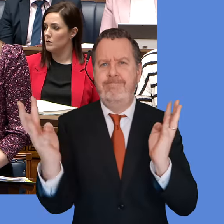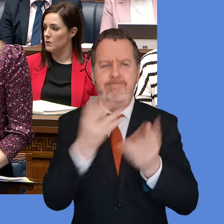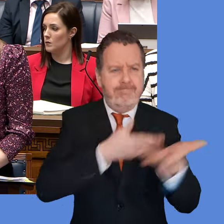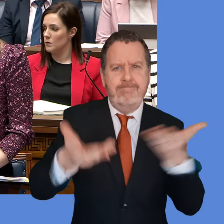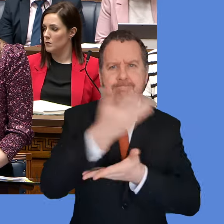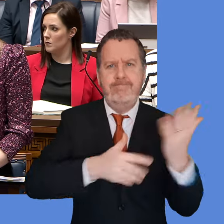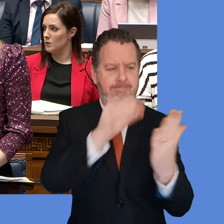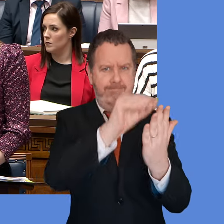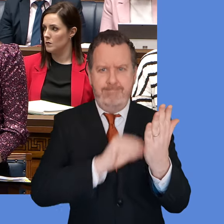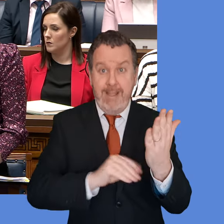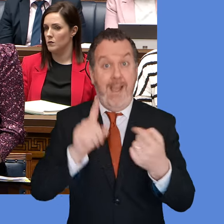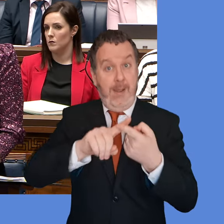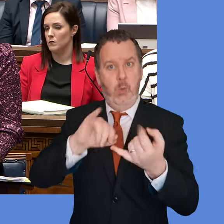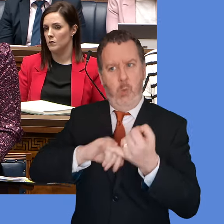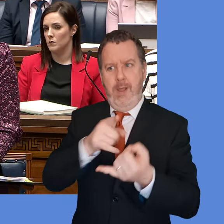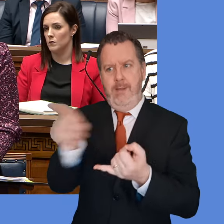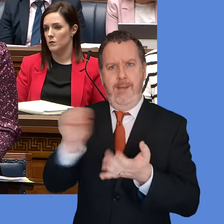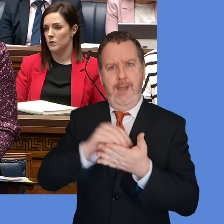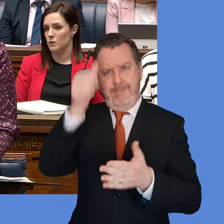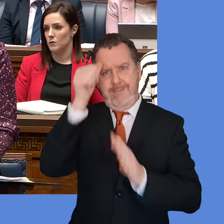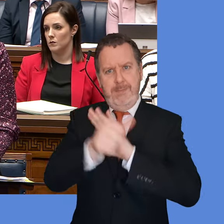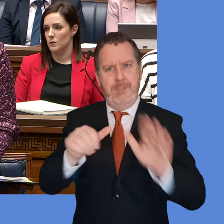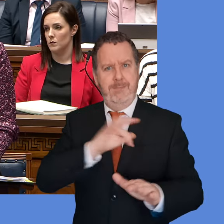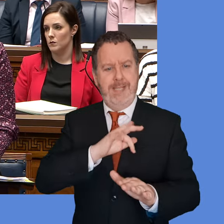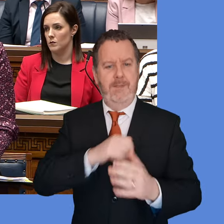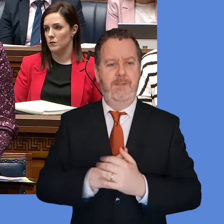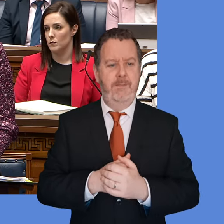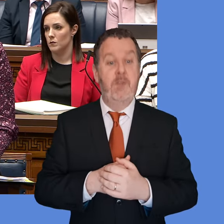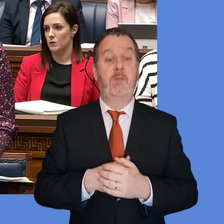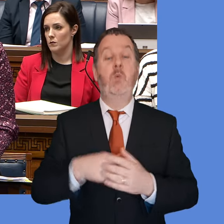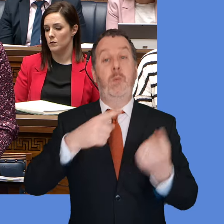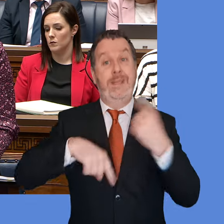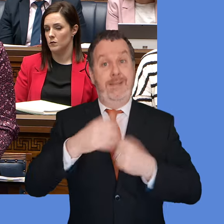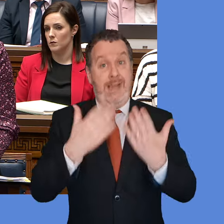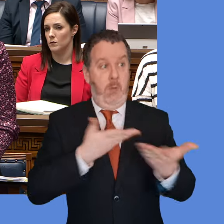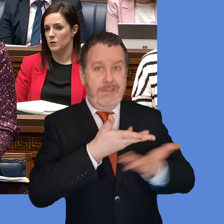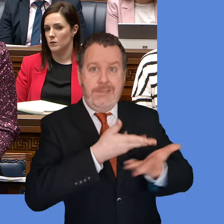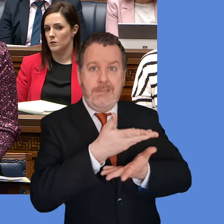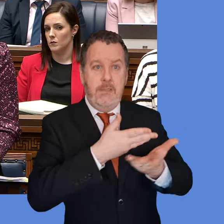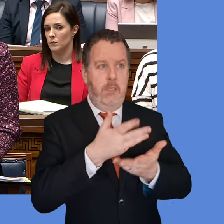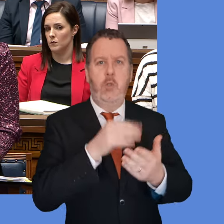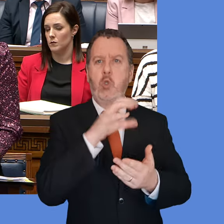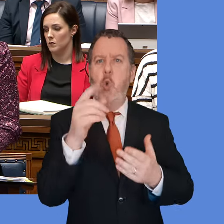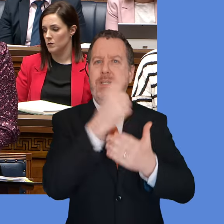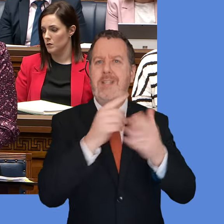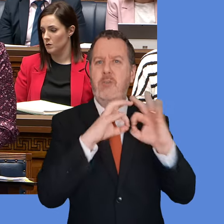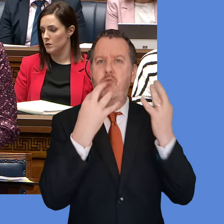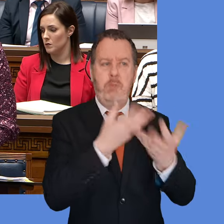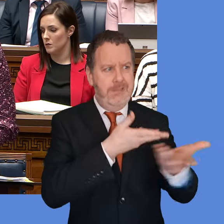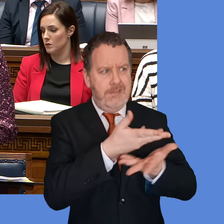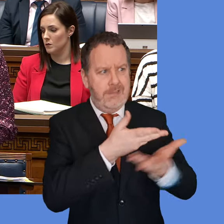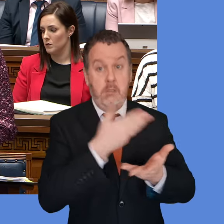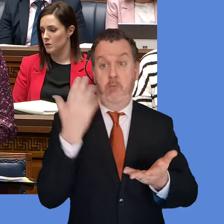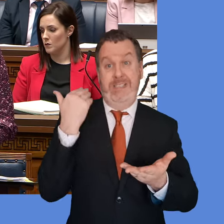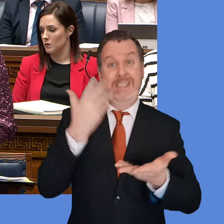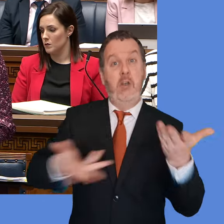lived experience. Our officials are liaising with departments and members of the co-design group regarding the outcome of the recent public consultation. Preparatory